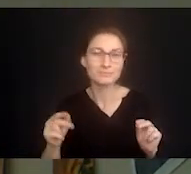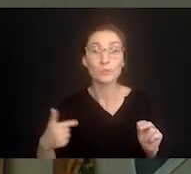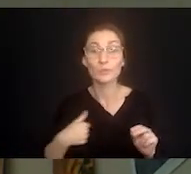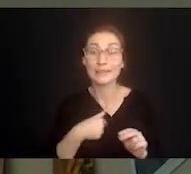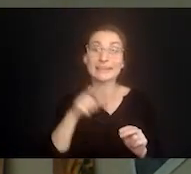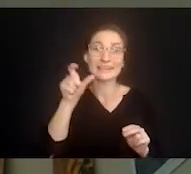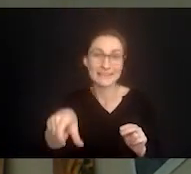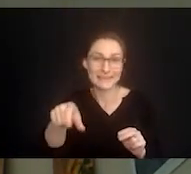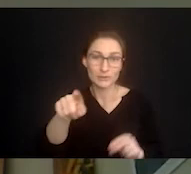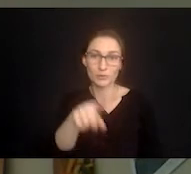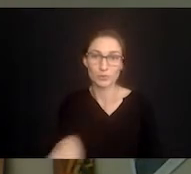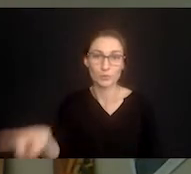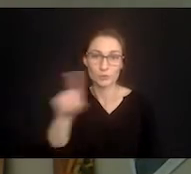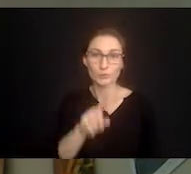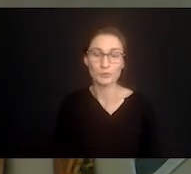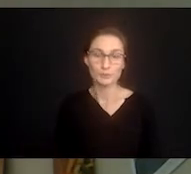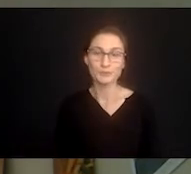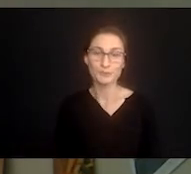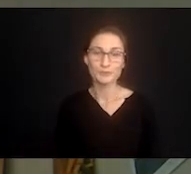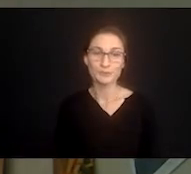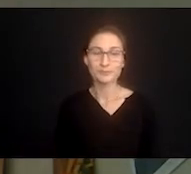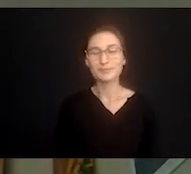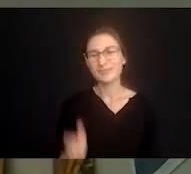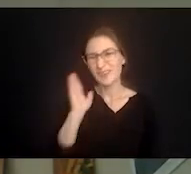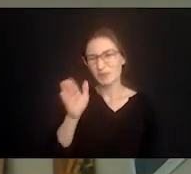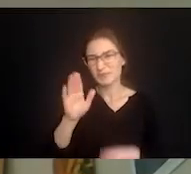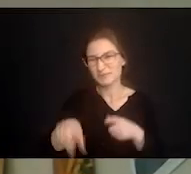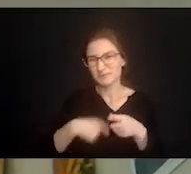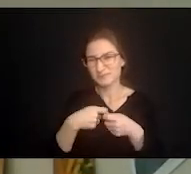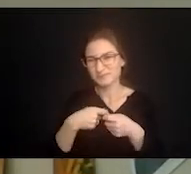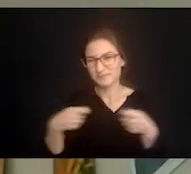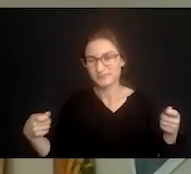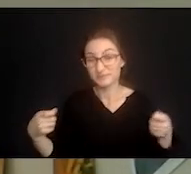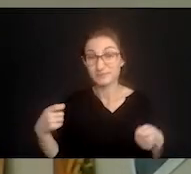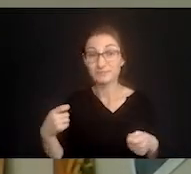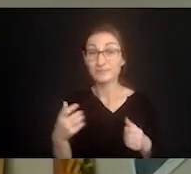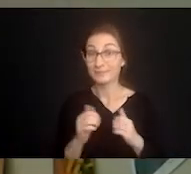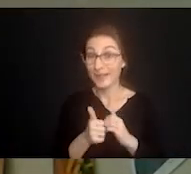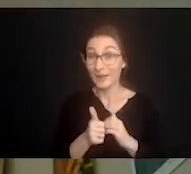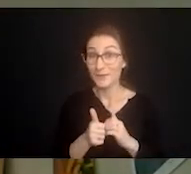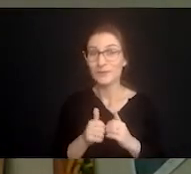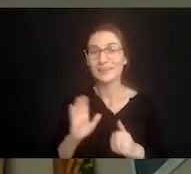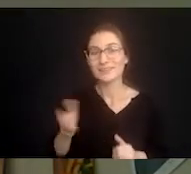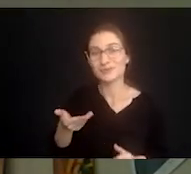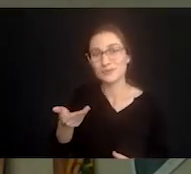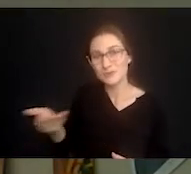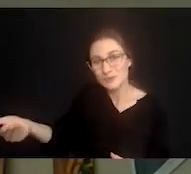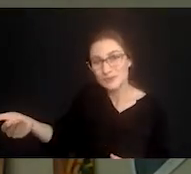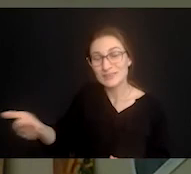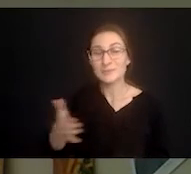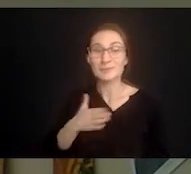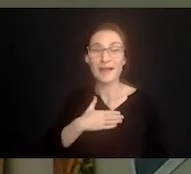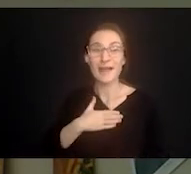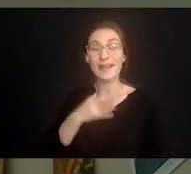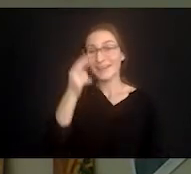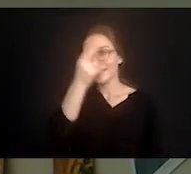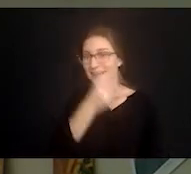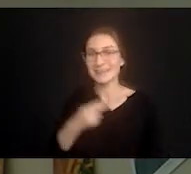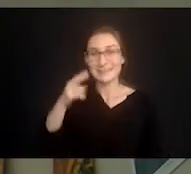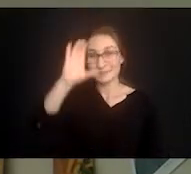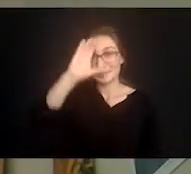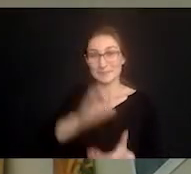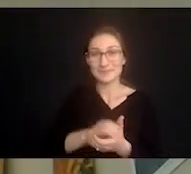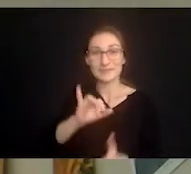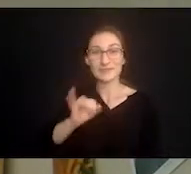we need you there in our lives well i'm going to wrap up this session by introducing you to my